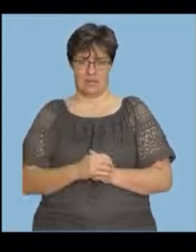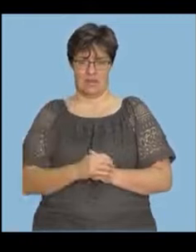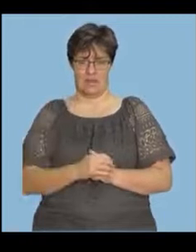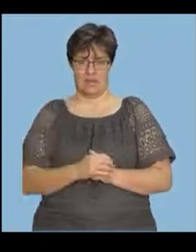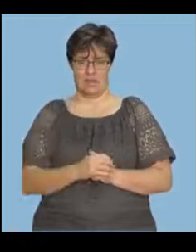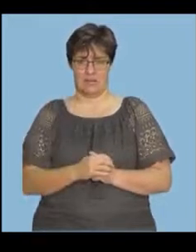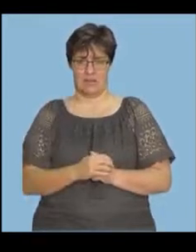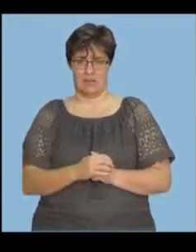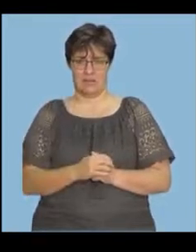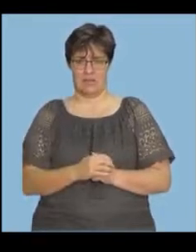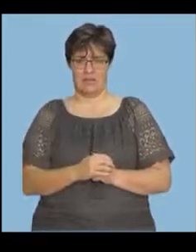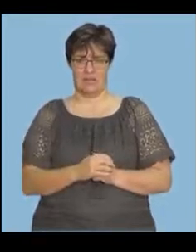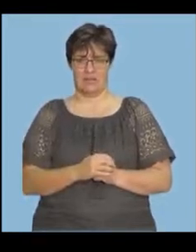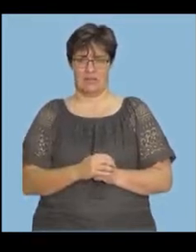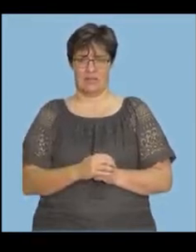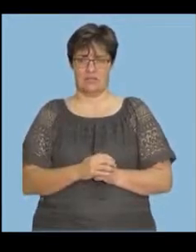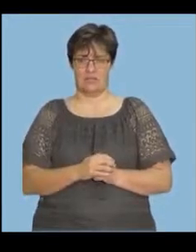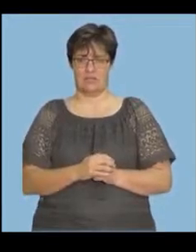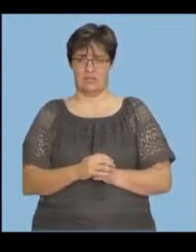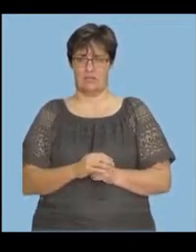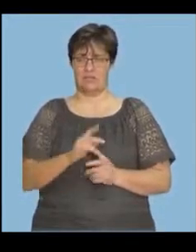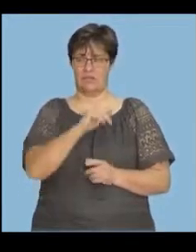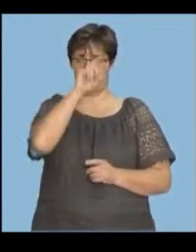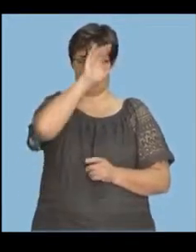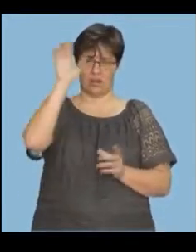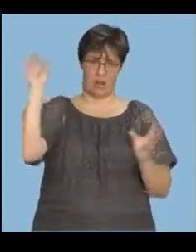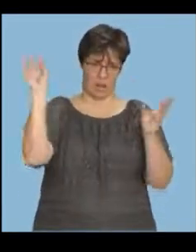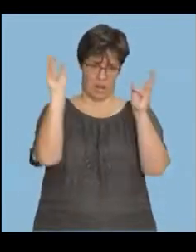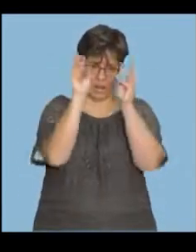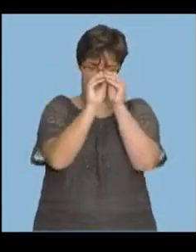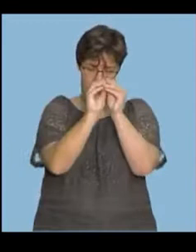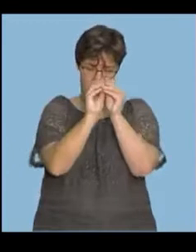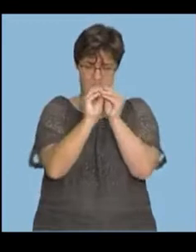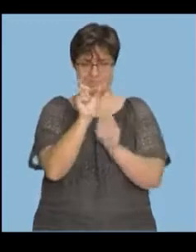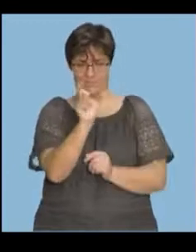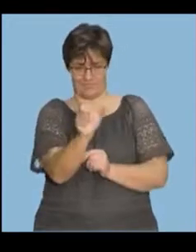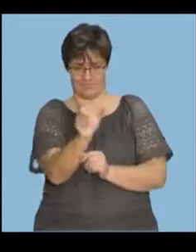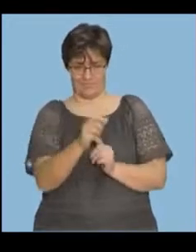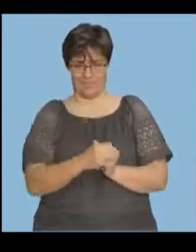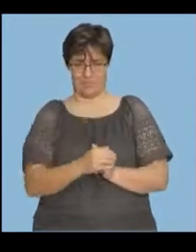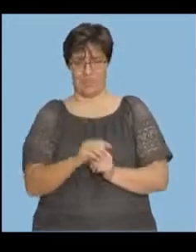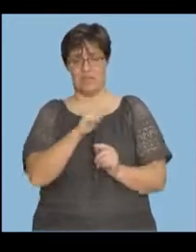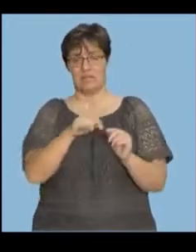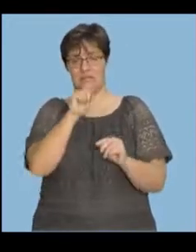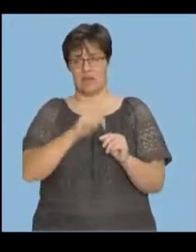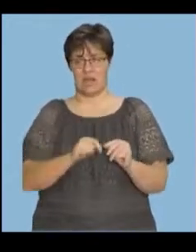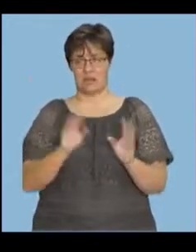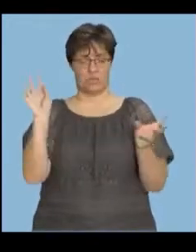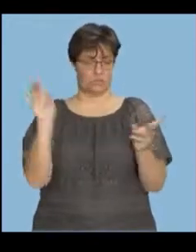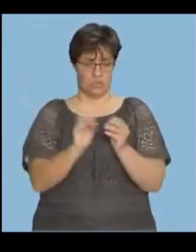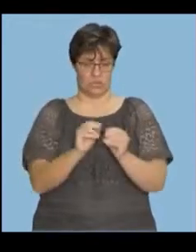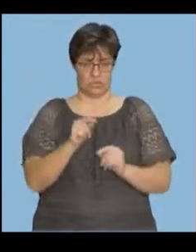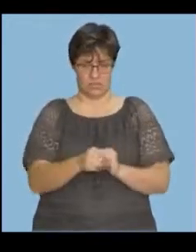We're getting, if you add this total, the total on top. That's what we get divided by the total.